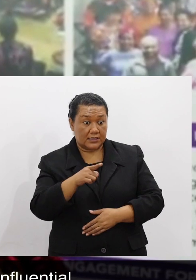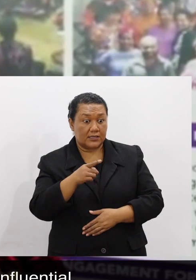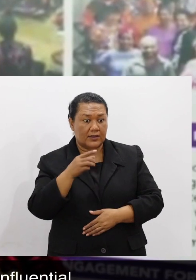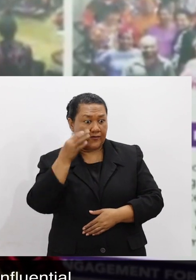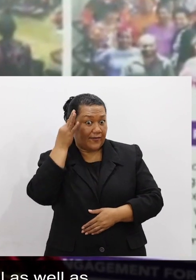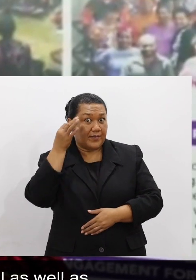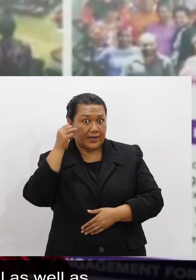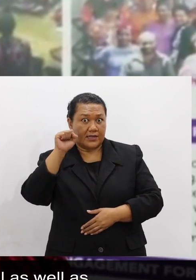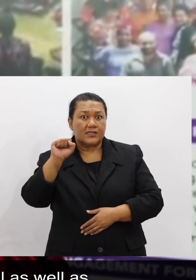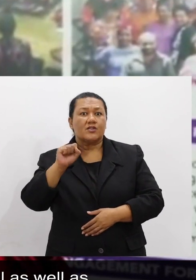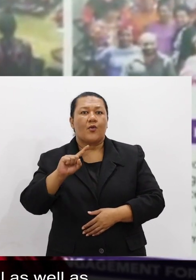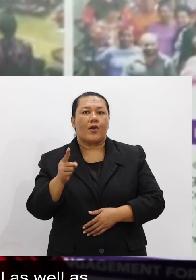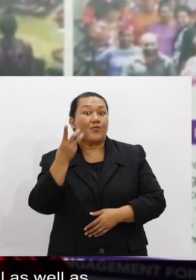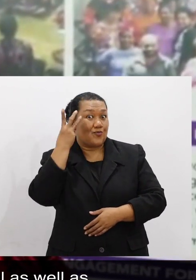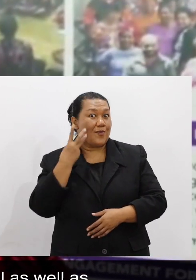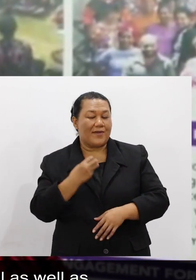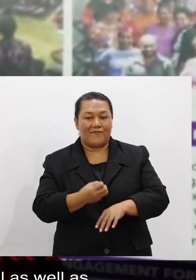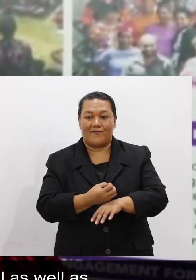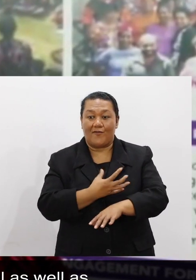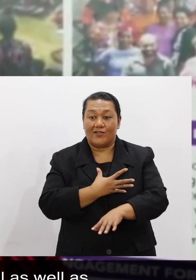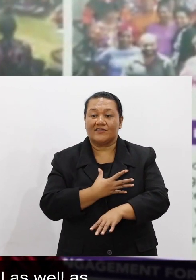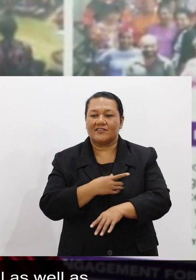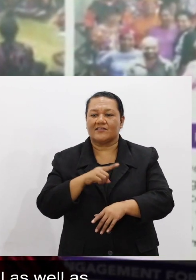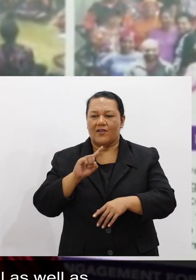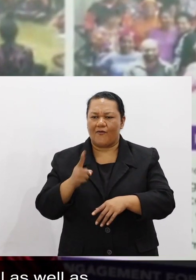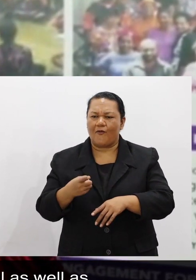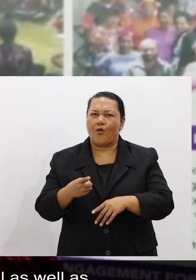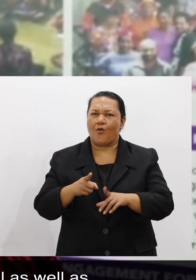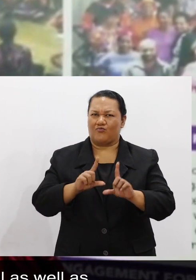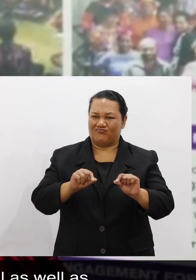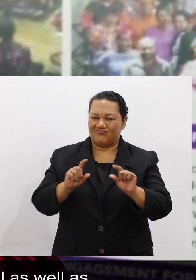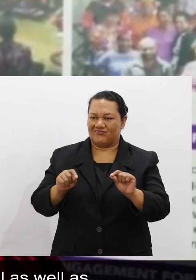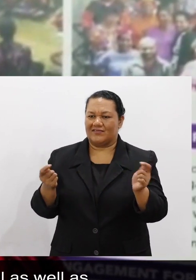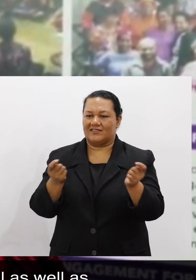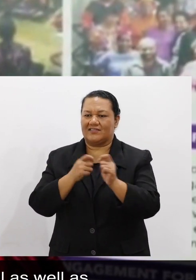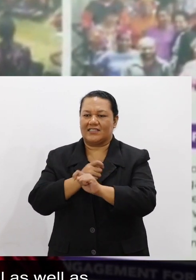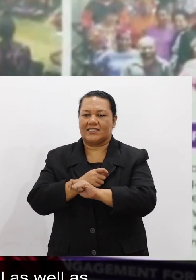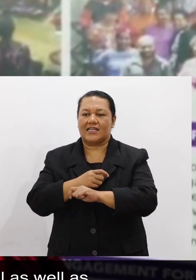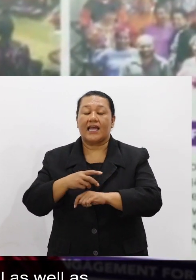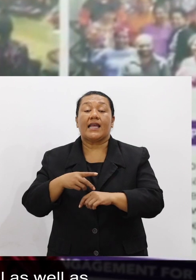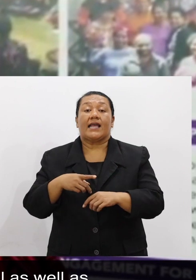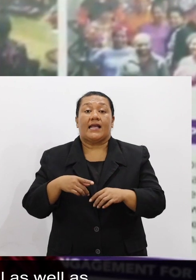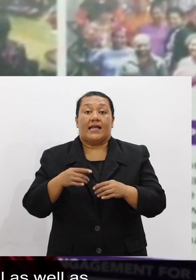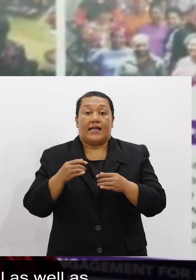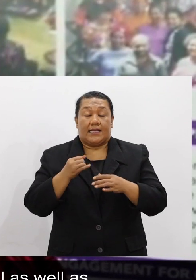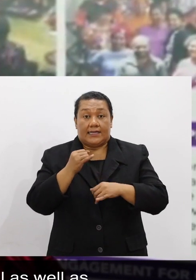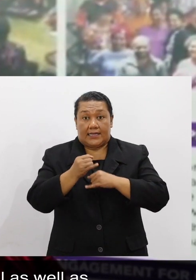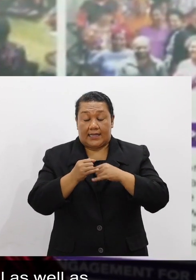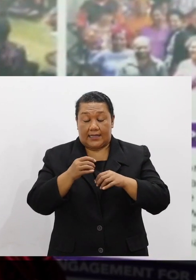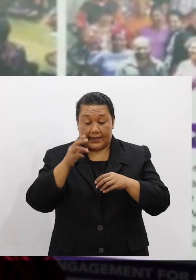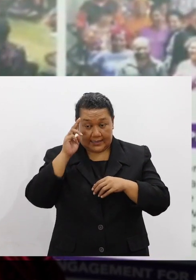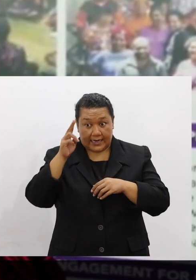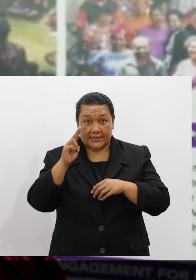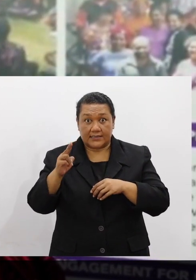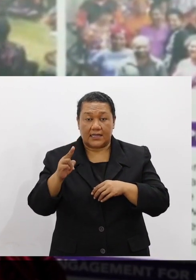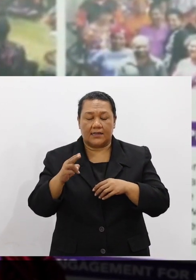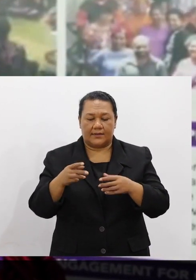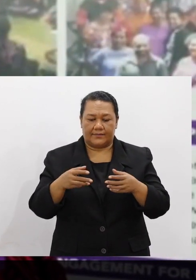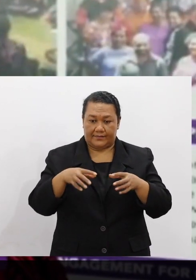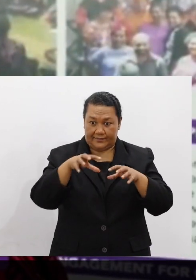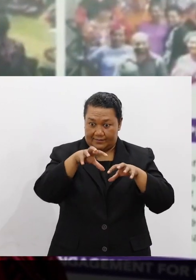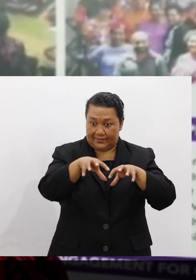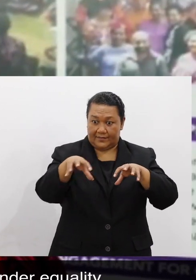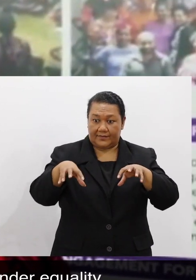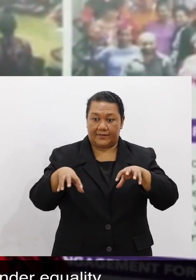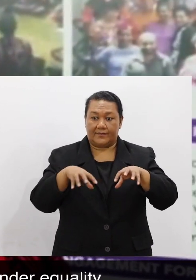influential and it's affecting changes for gender equality in international and as well as global context.